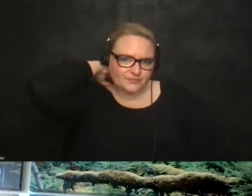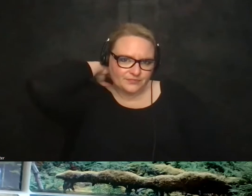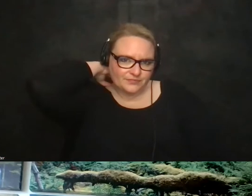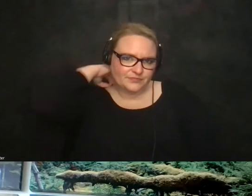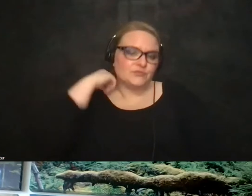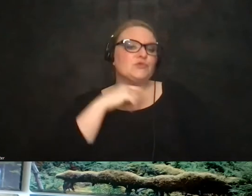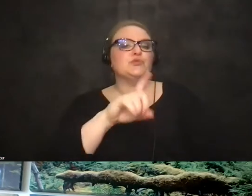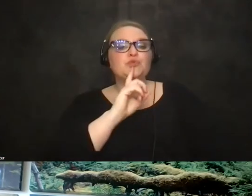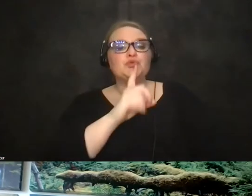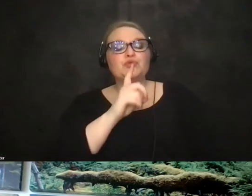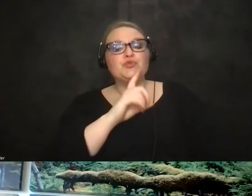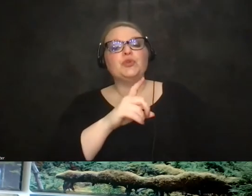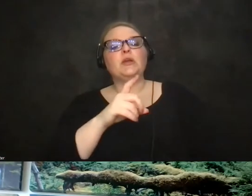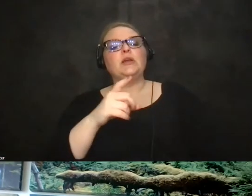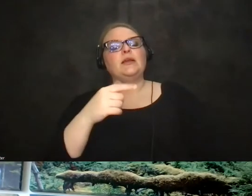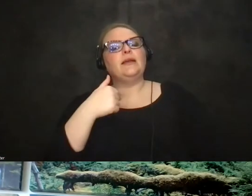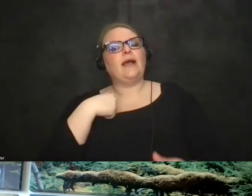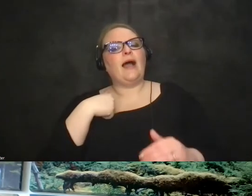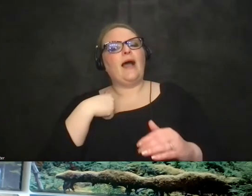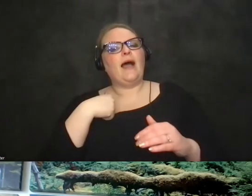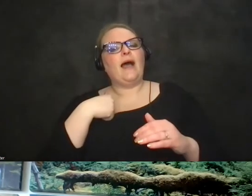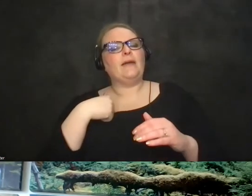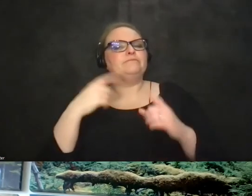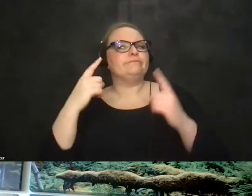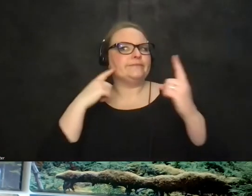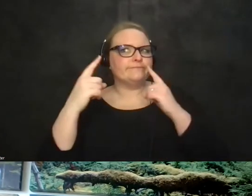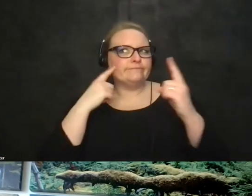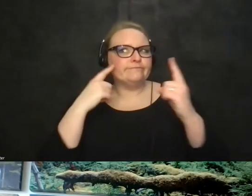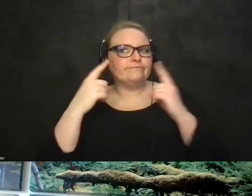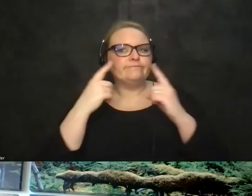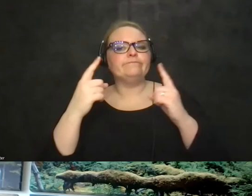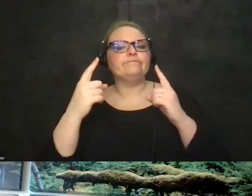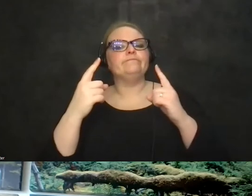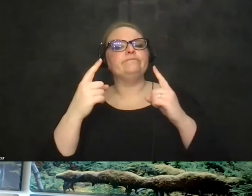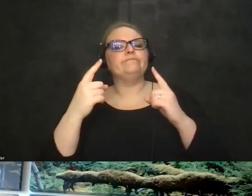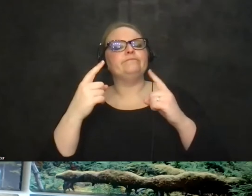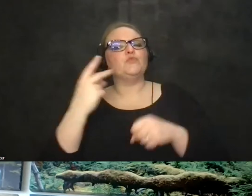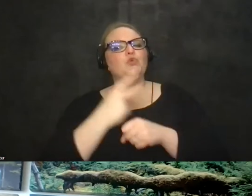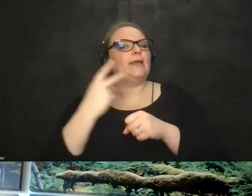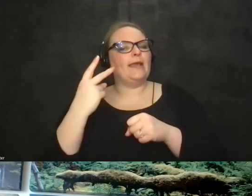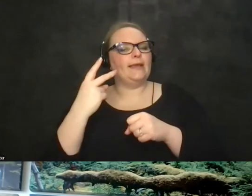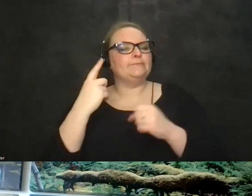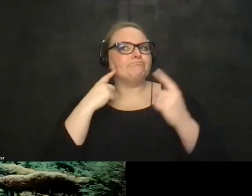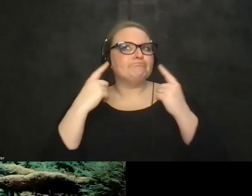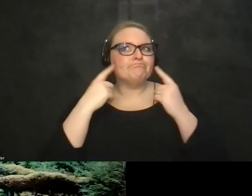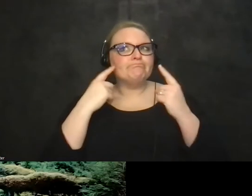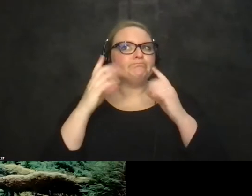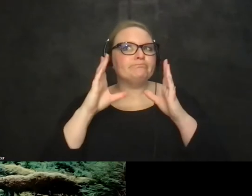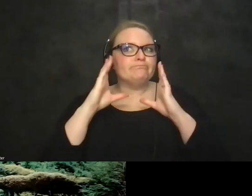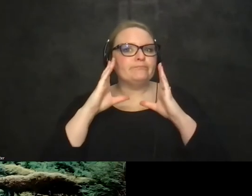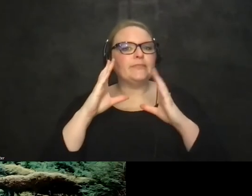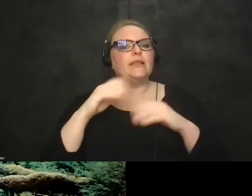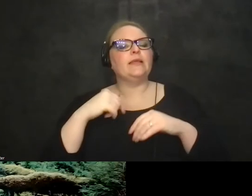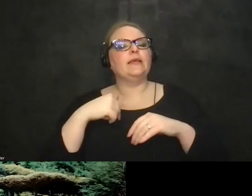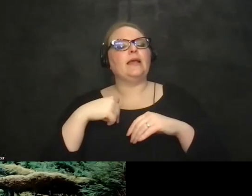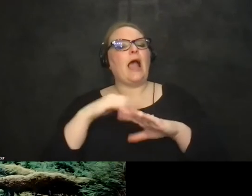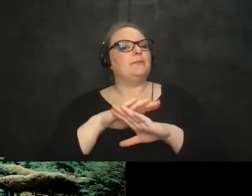sure uh i definitely defer to i've been listening as much as i can the past two days and uh i am not the uh